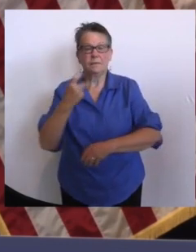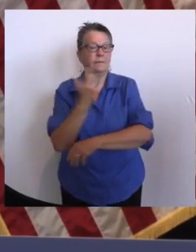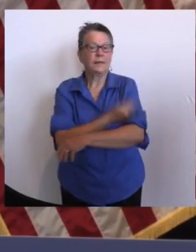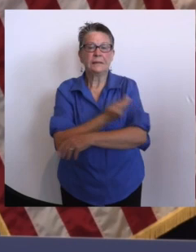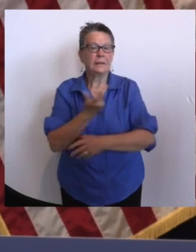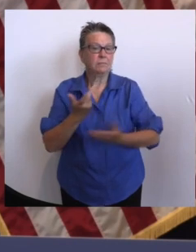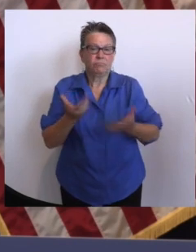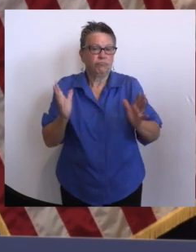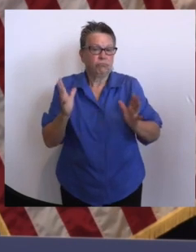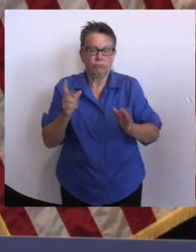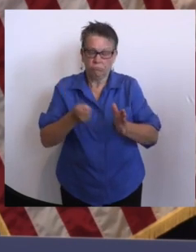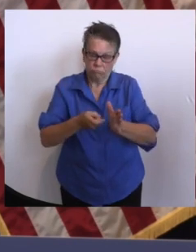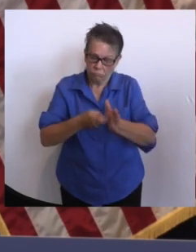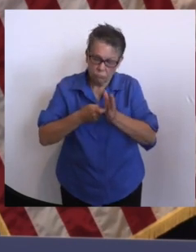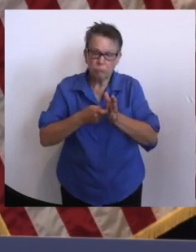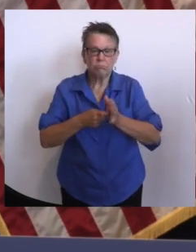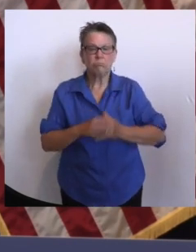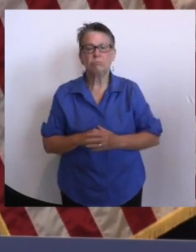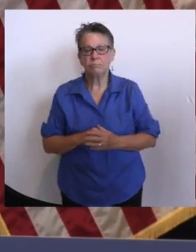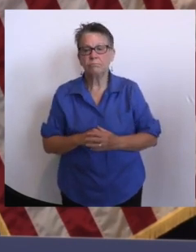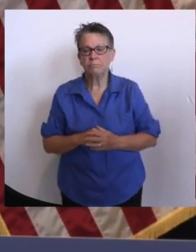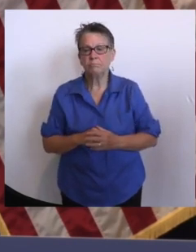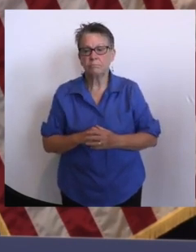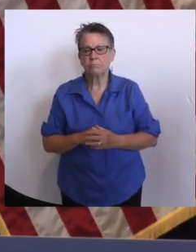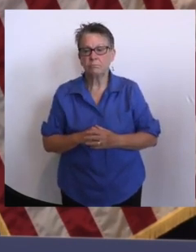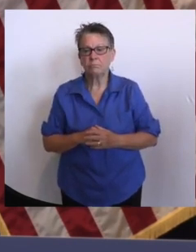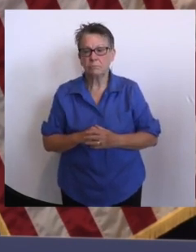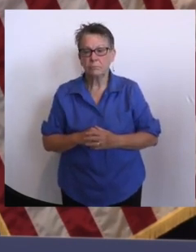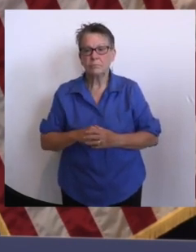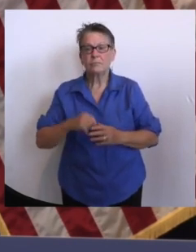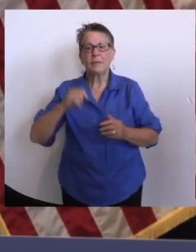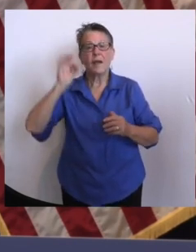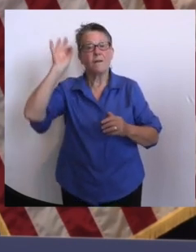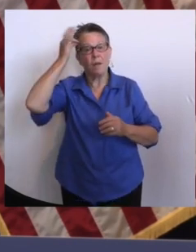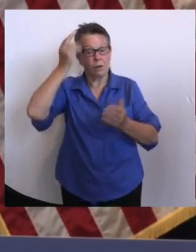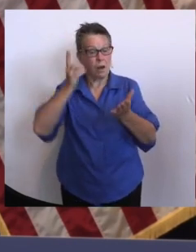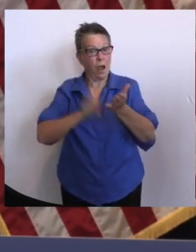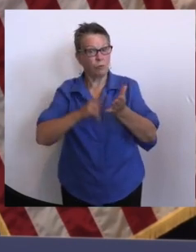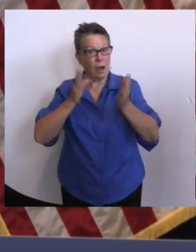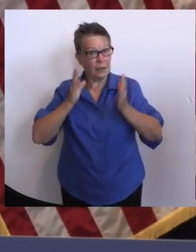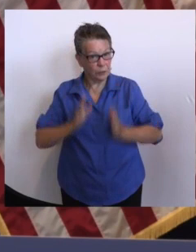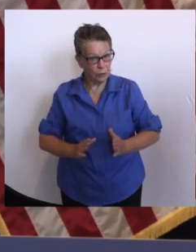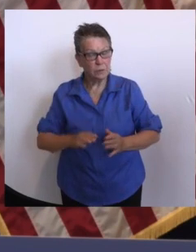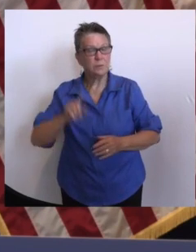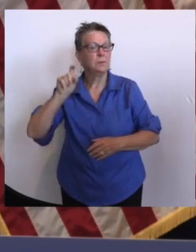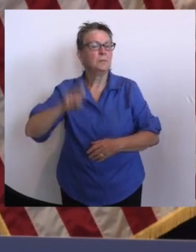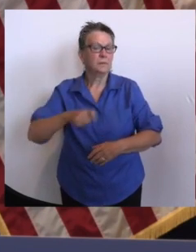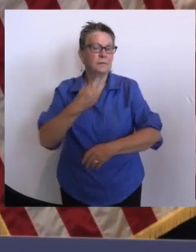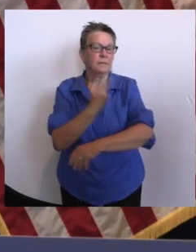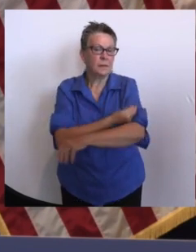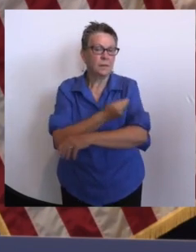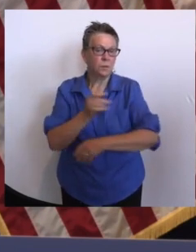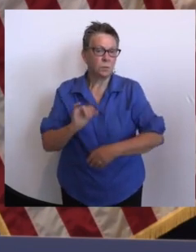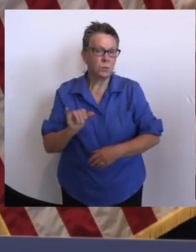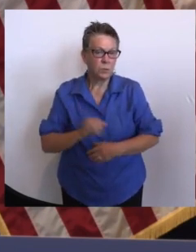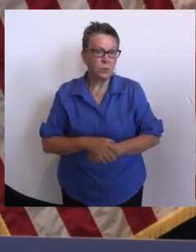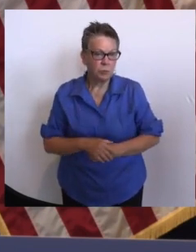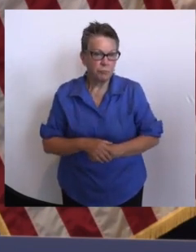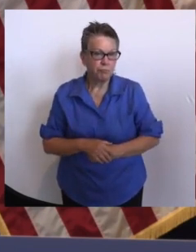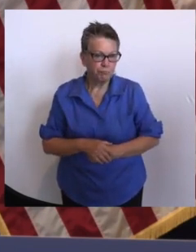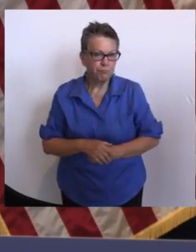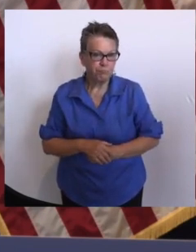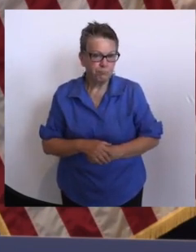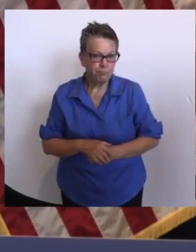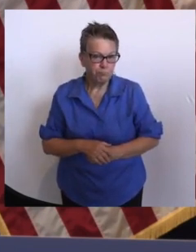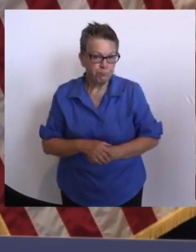require federal contractors to do the same. There's no option for regular testing as